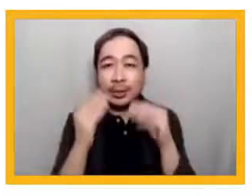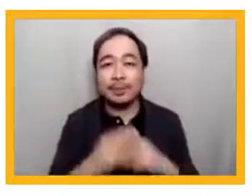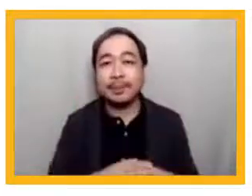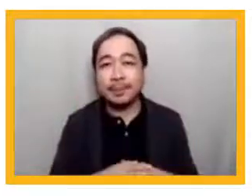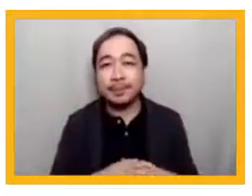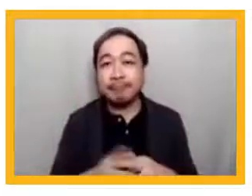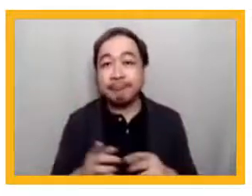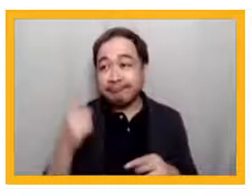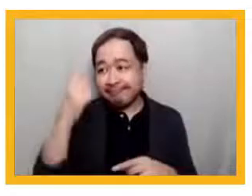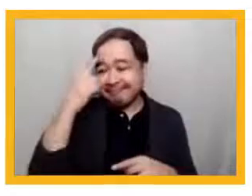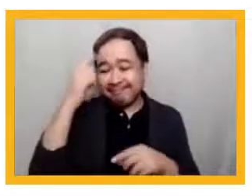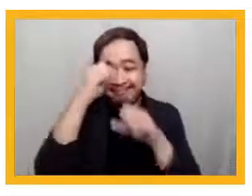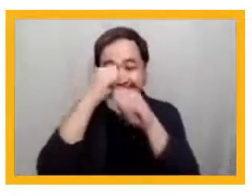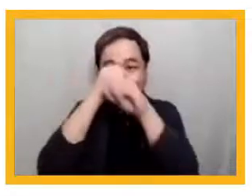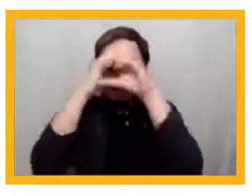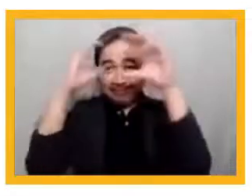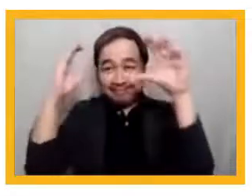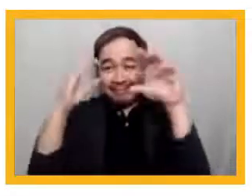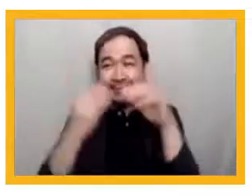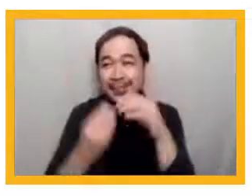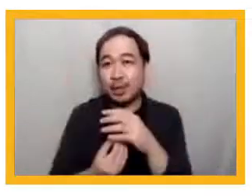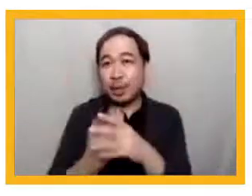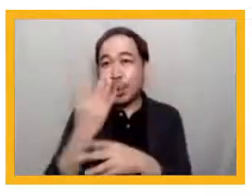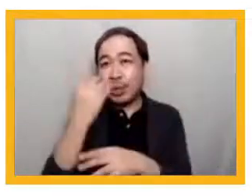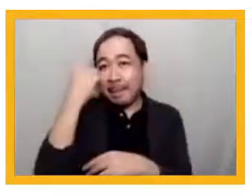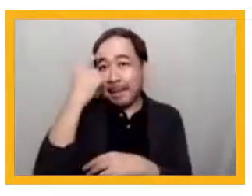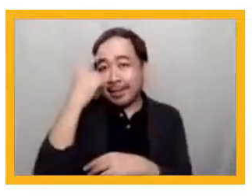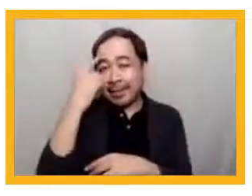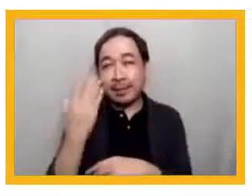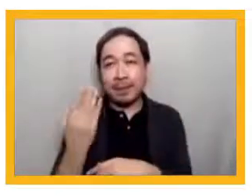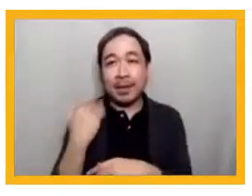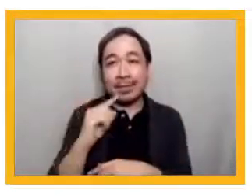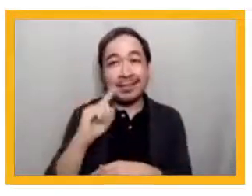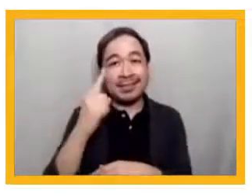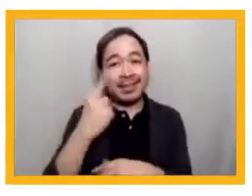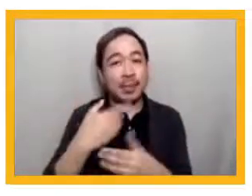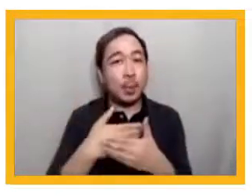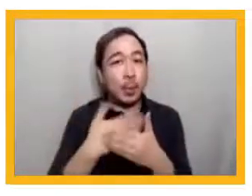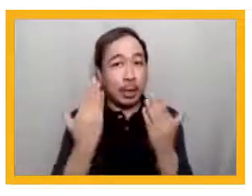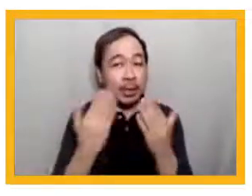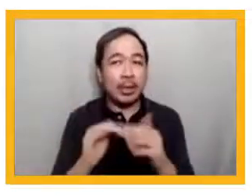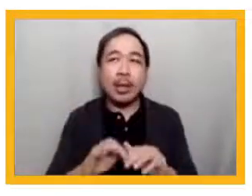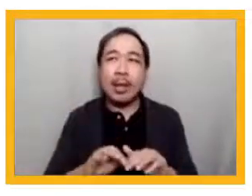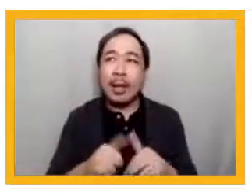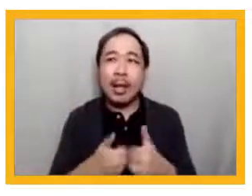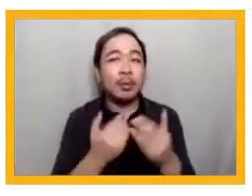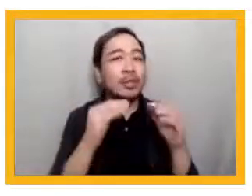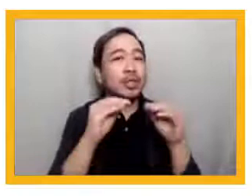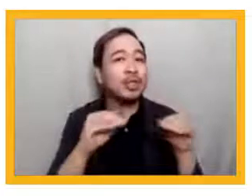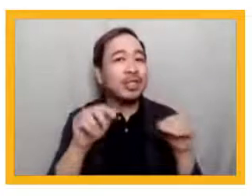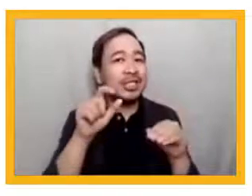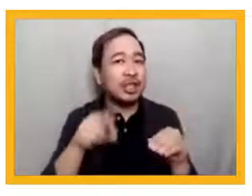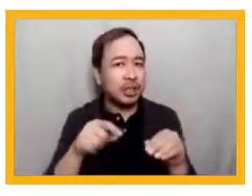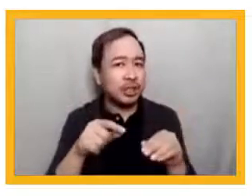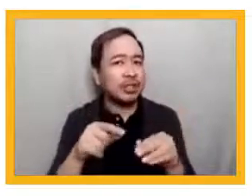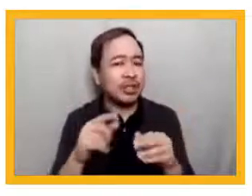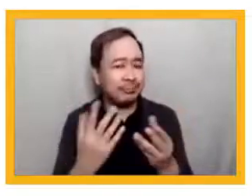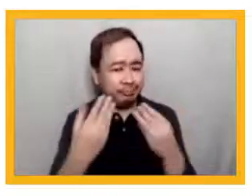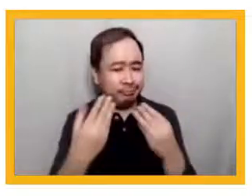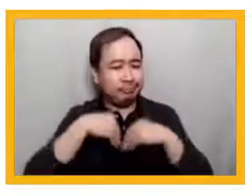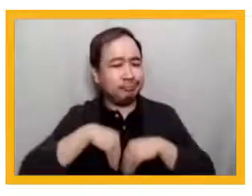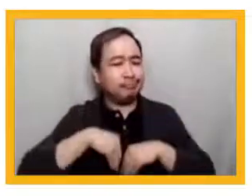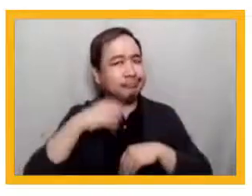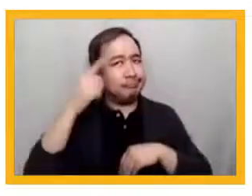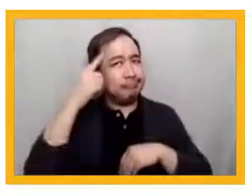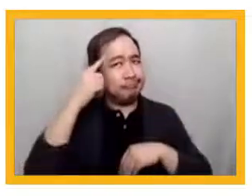growth mindset from Dr. Carol Dweck on day one, how teachers can exercise a growth mindset against fixed mindset practices